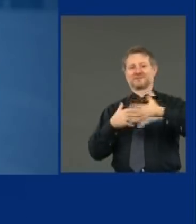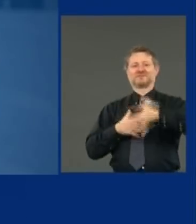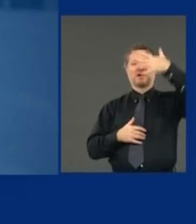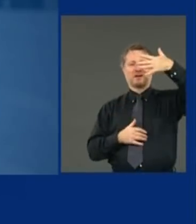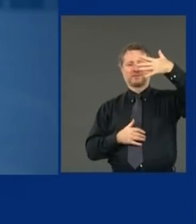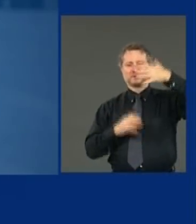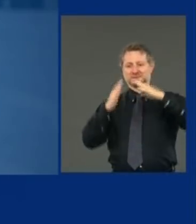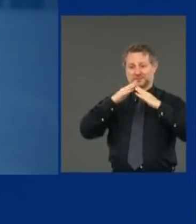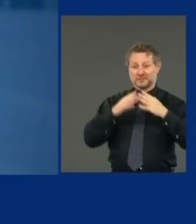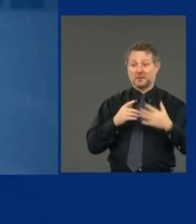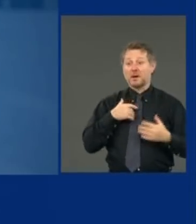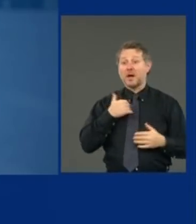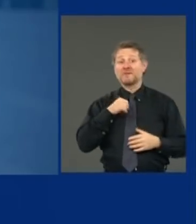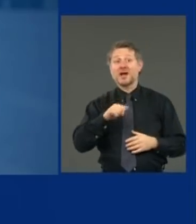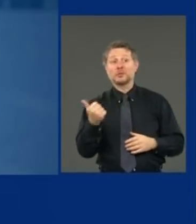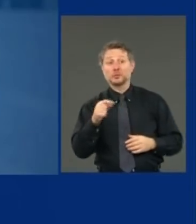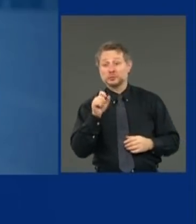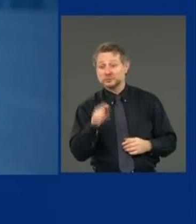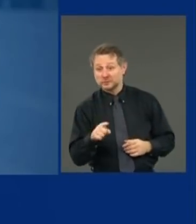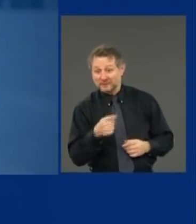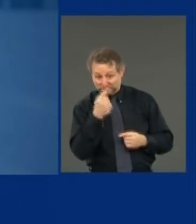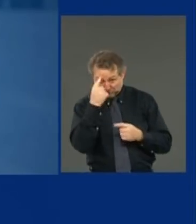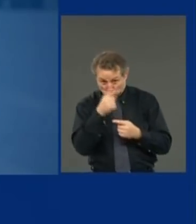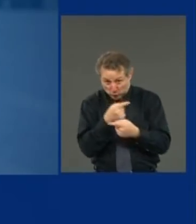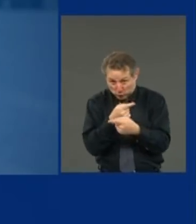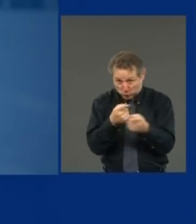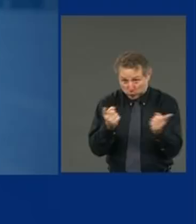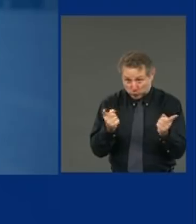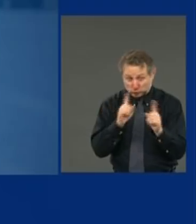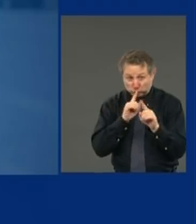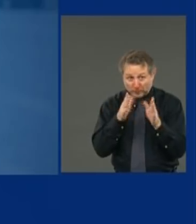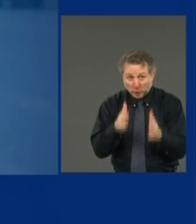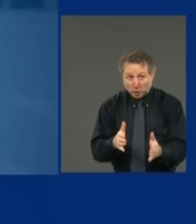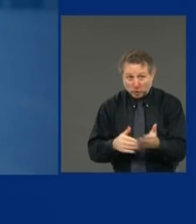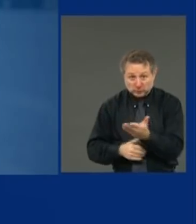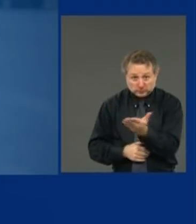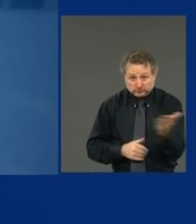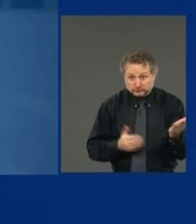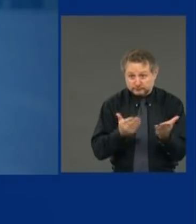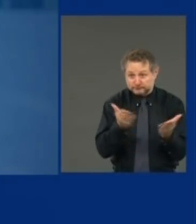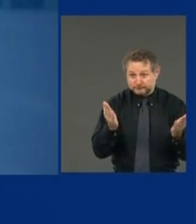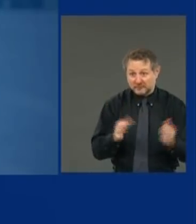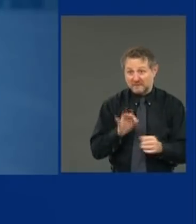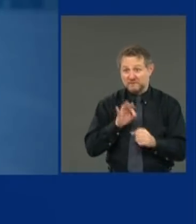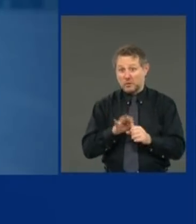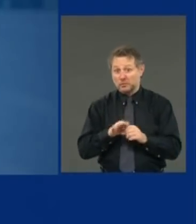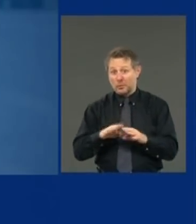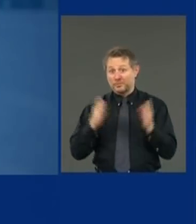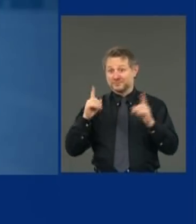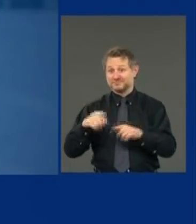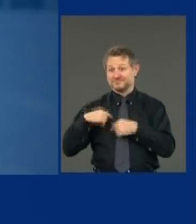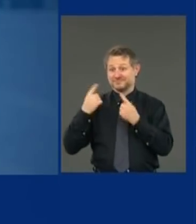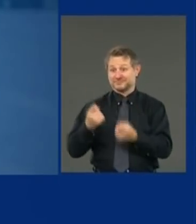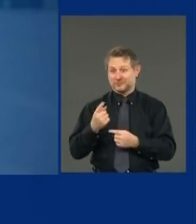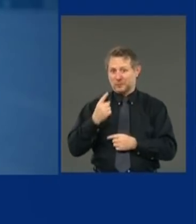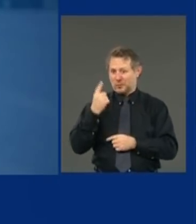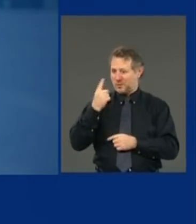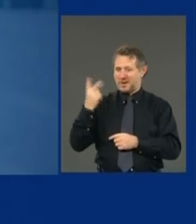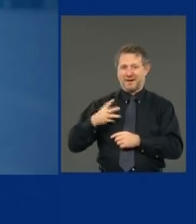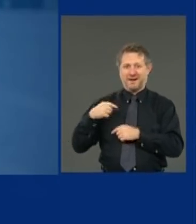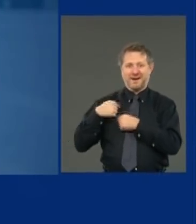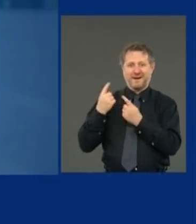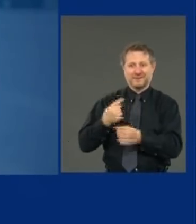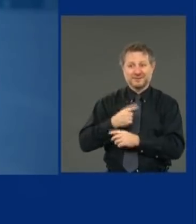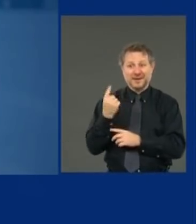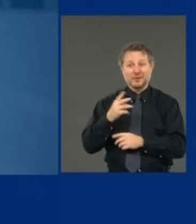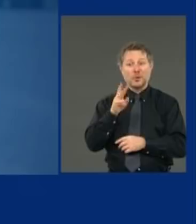another question for the astute press corps. The voting has been open for two and a half days. You can go to a website now